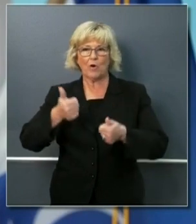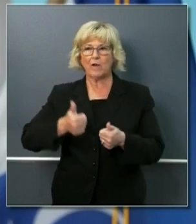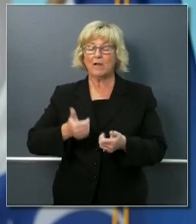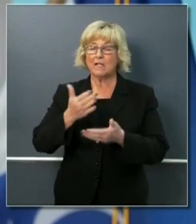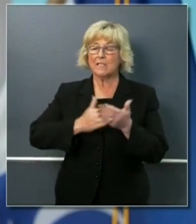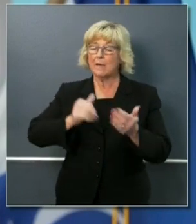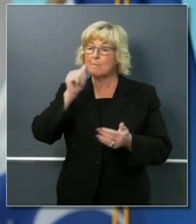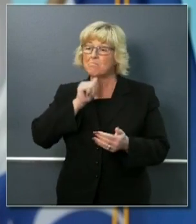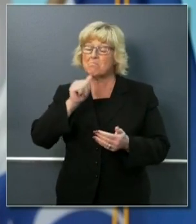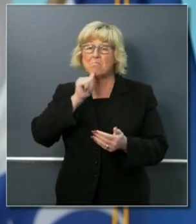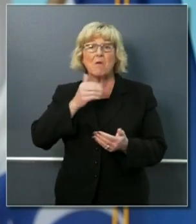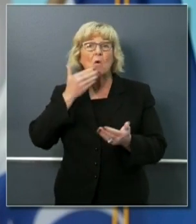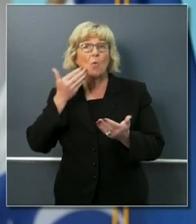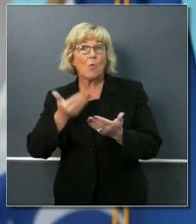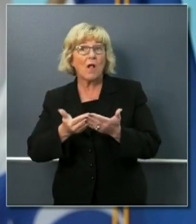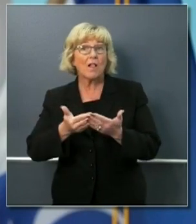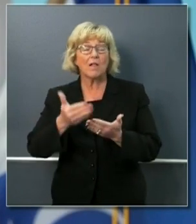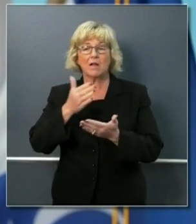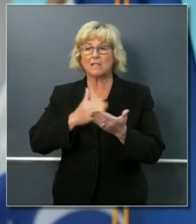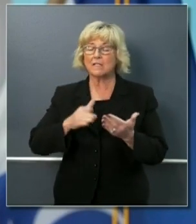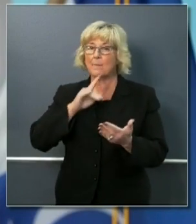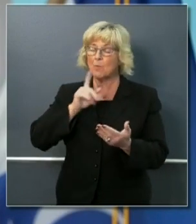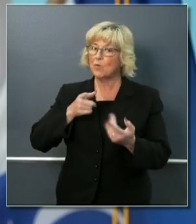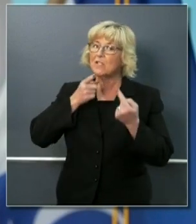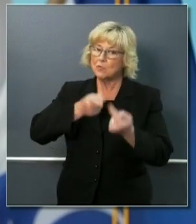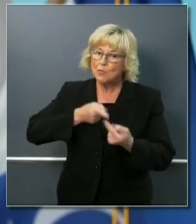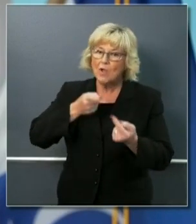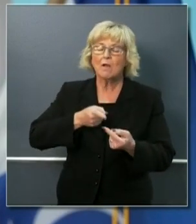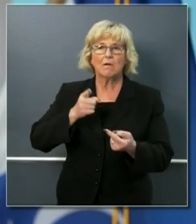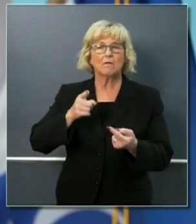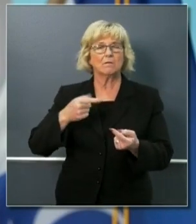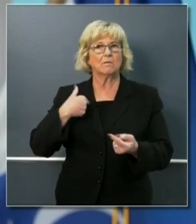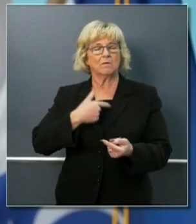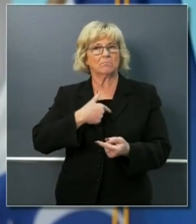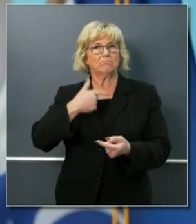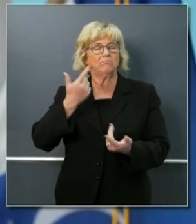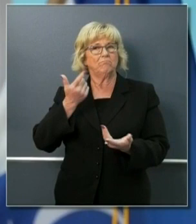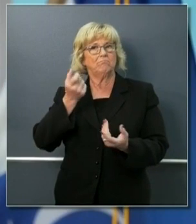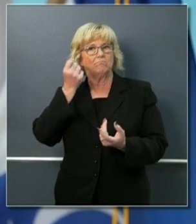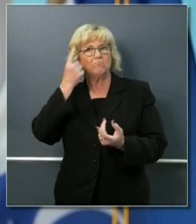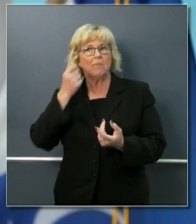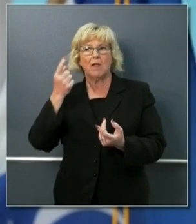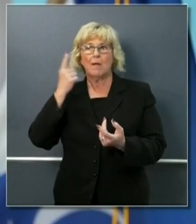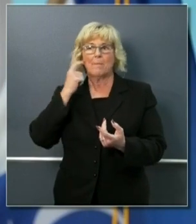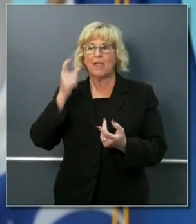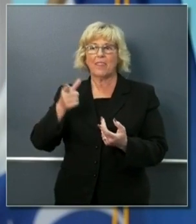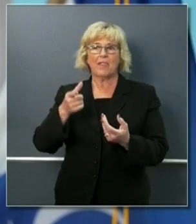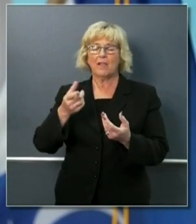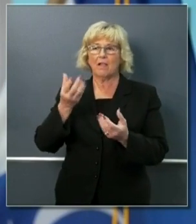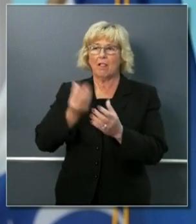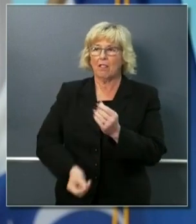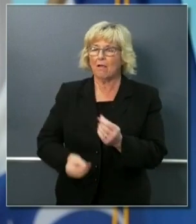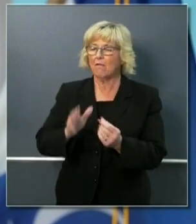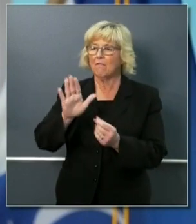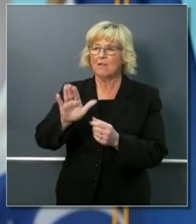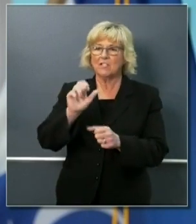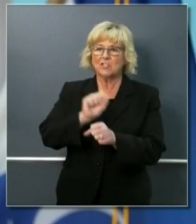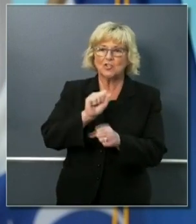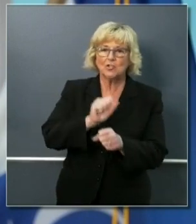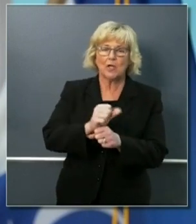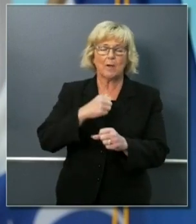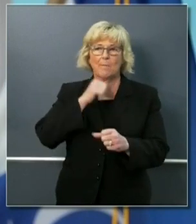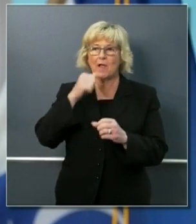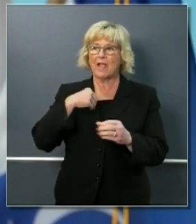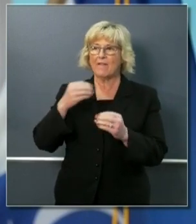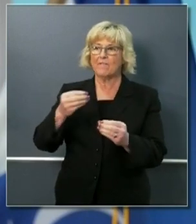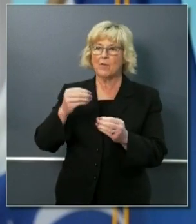coping quite well others are struggling understandably struggling because they lost their job they don't have a paycheck struggling because their